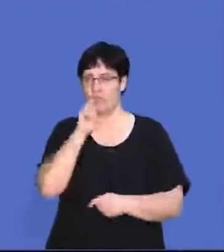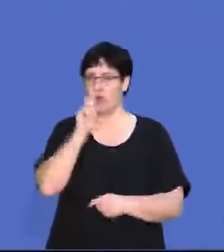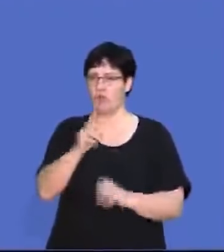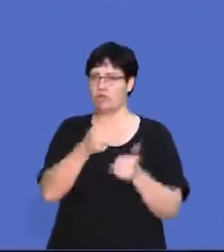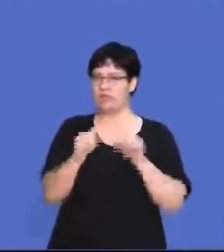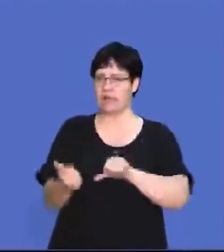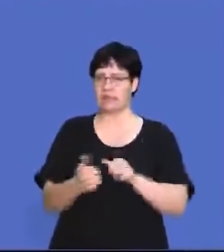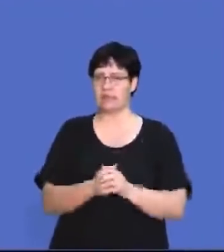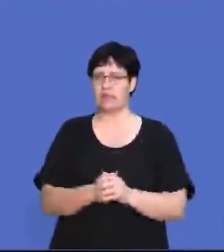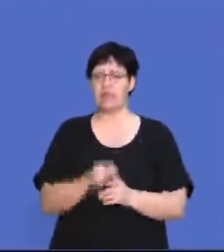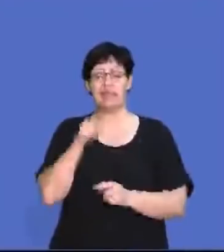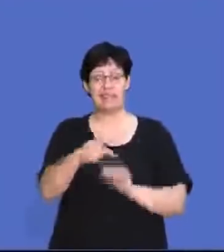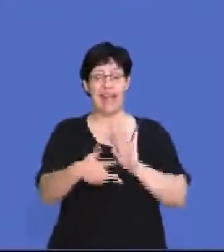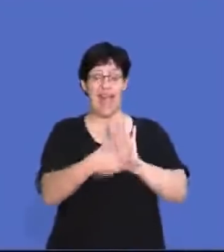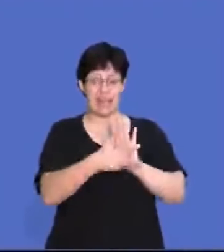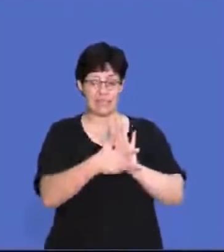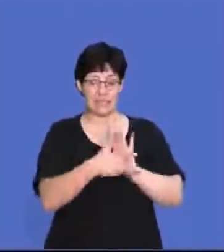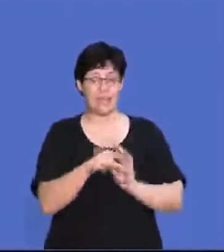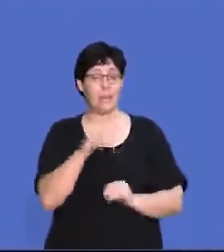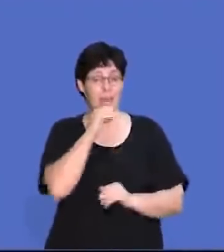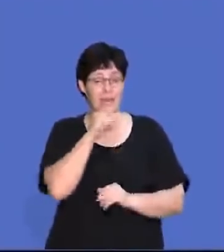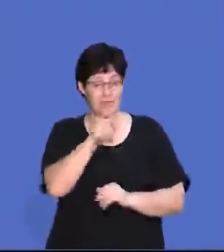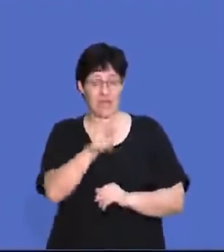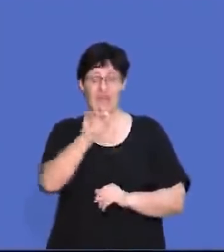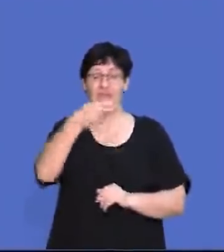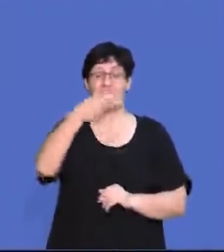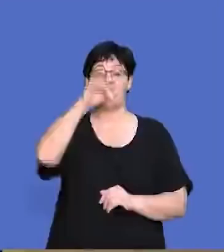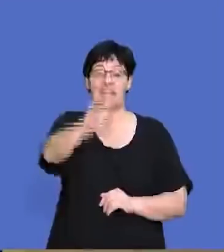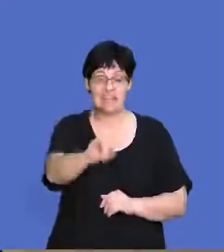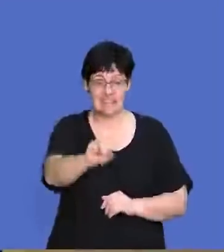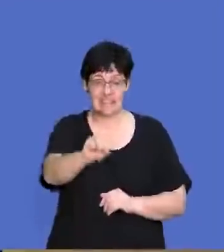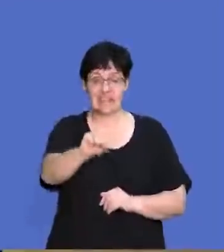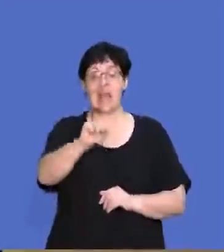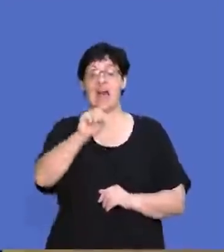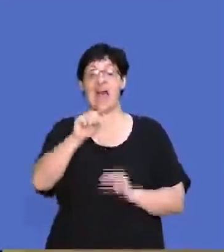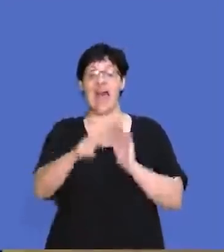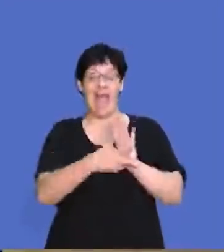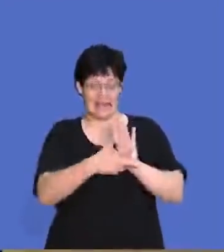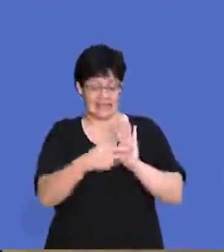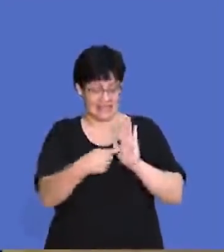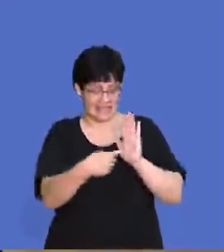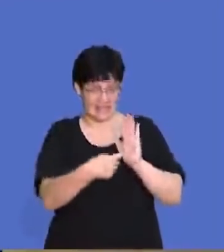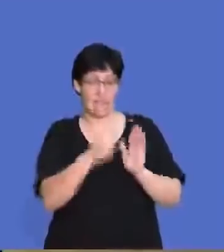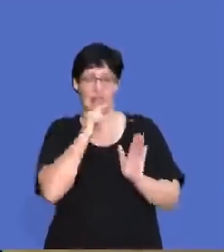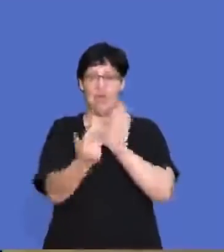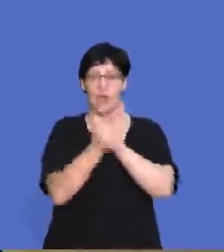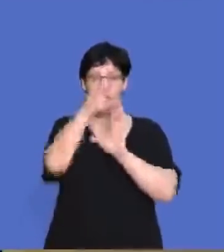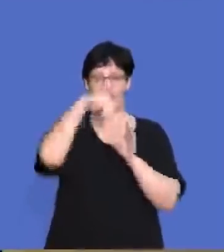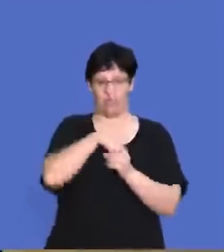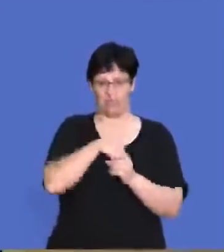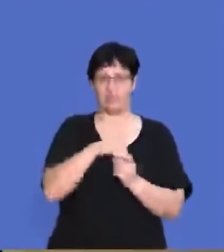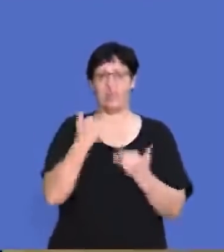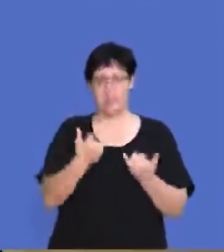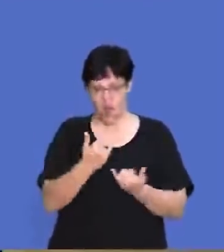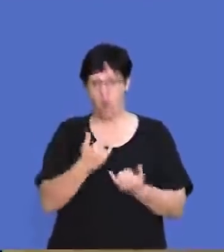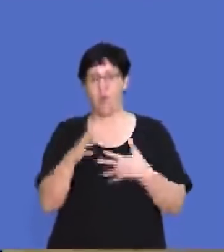So if we look at the next question, this act, so the minute that you see the word act, think of the law.